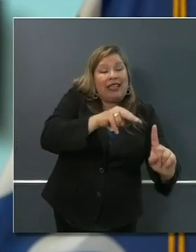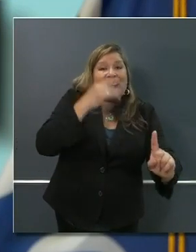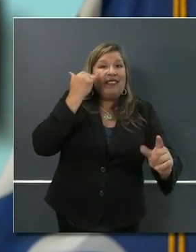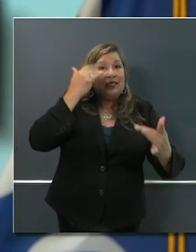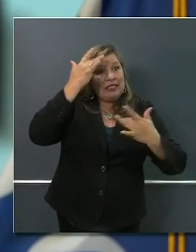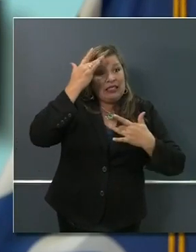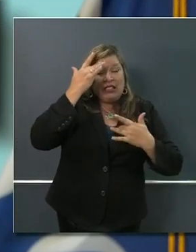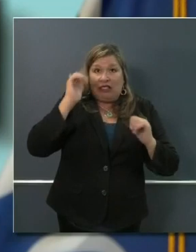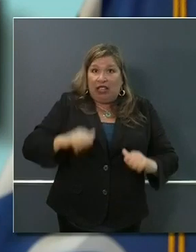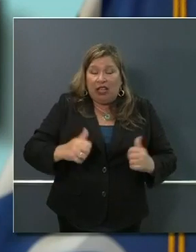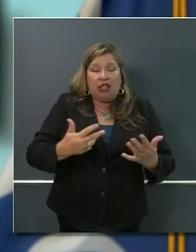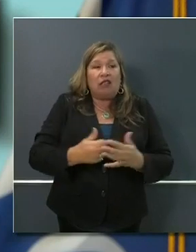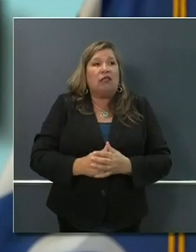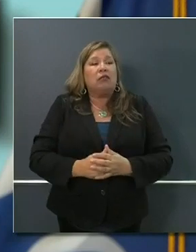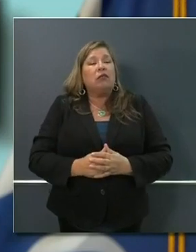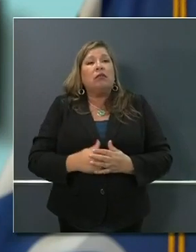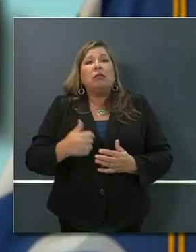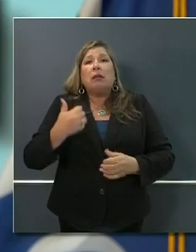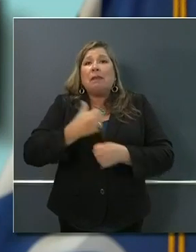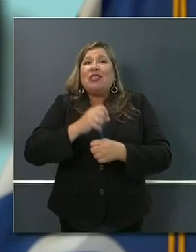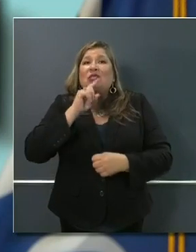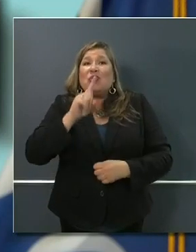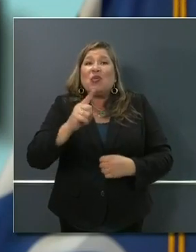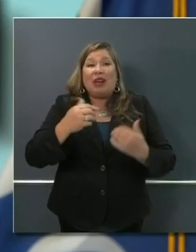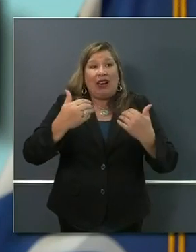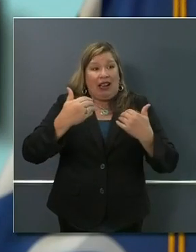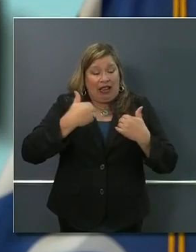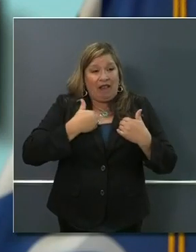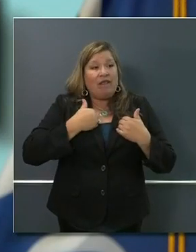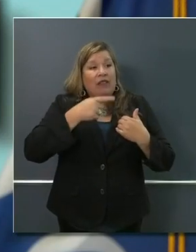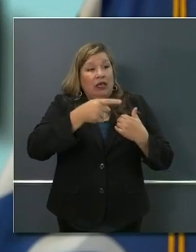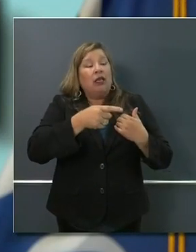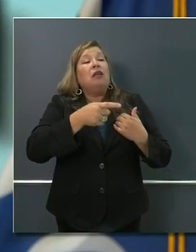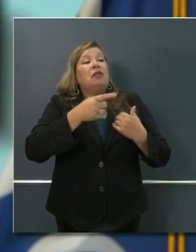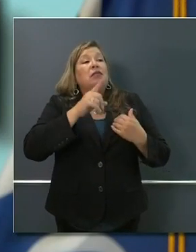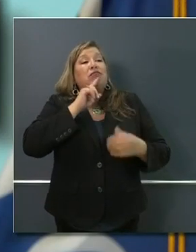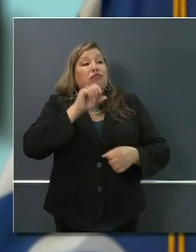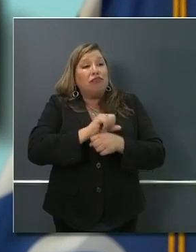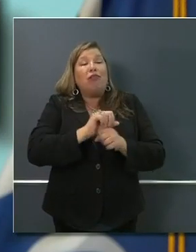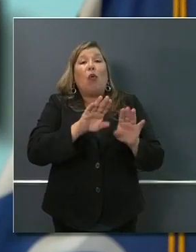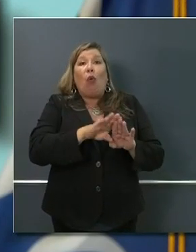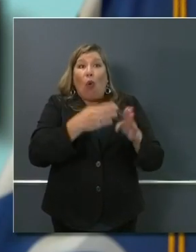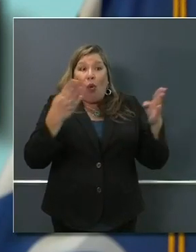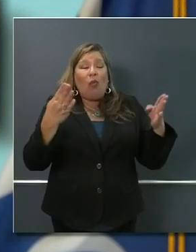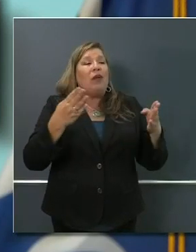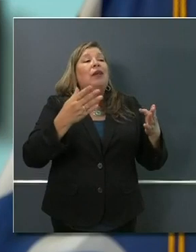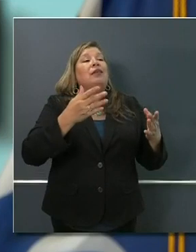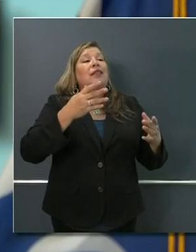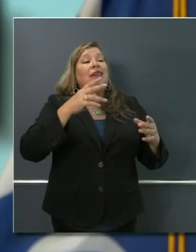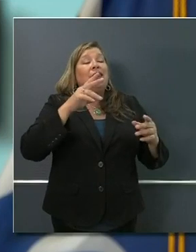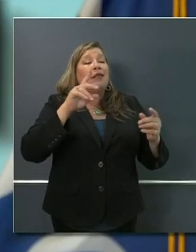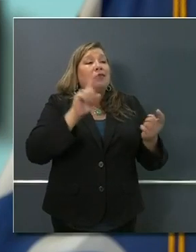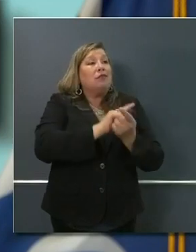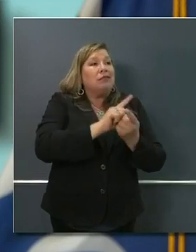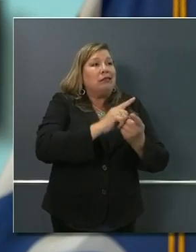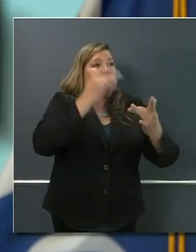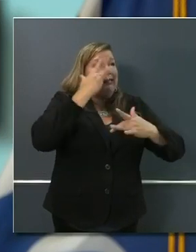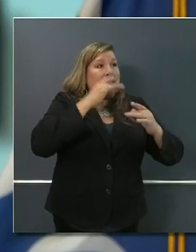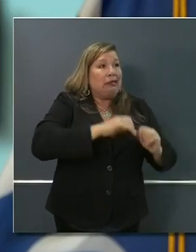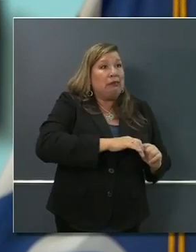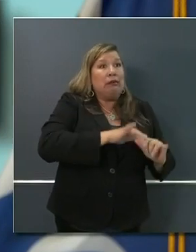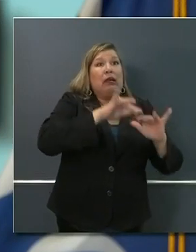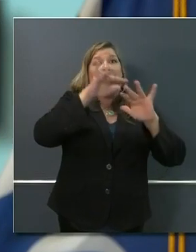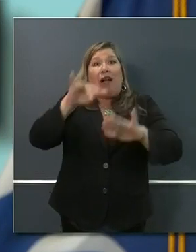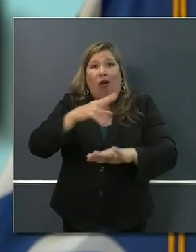the availability of beds for potential hospitalization surge if we start to see a significant